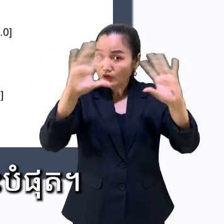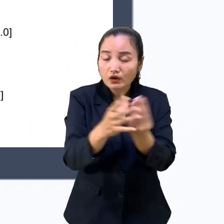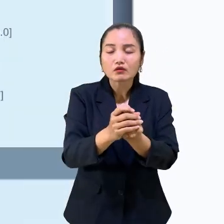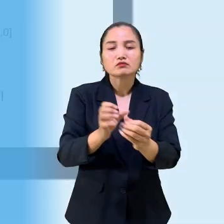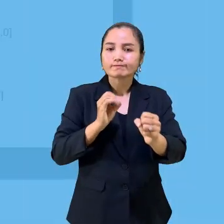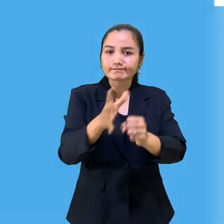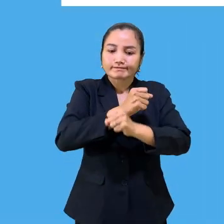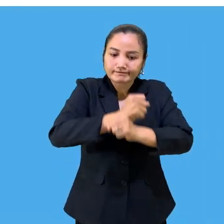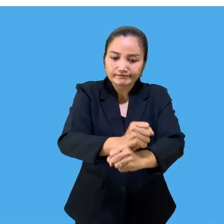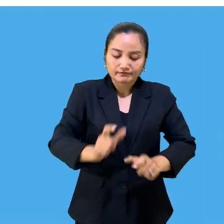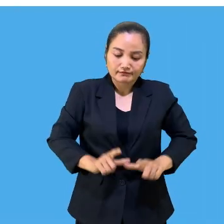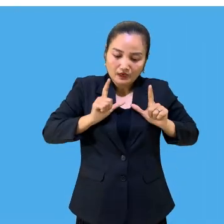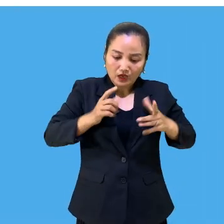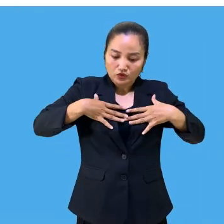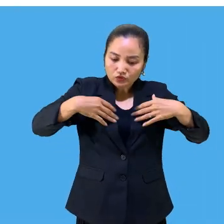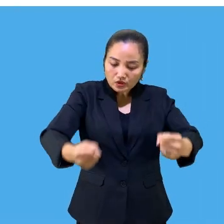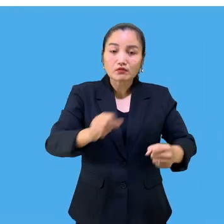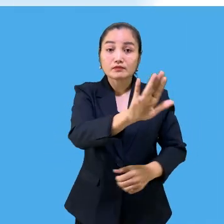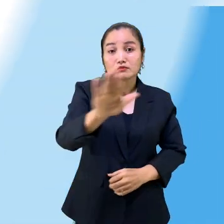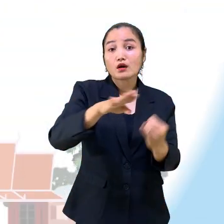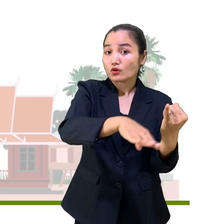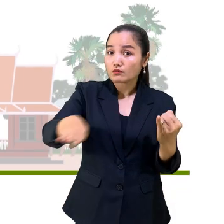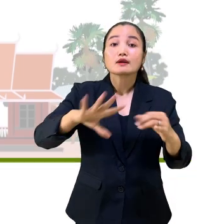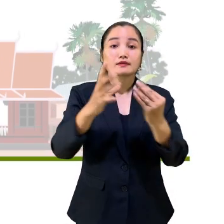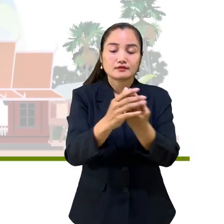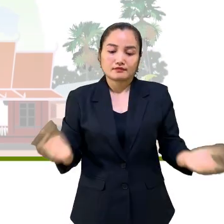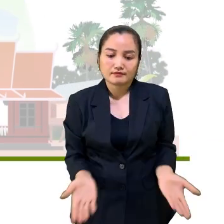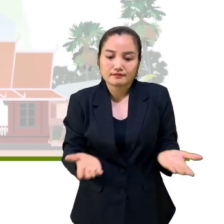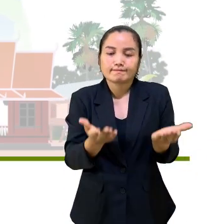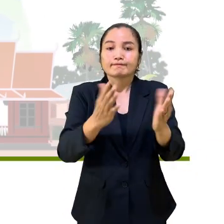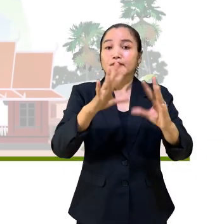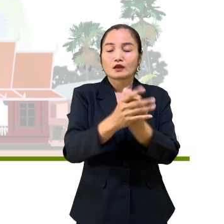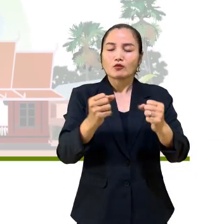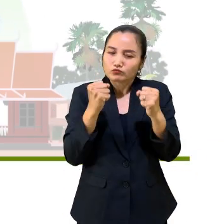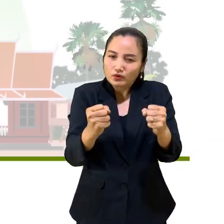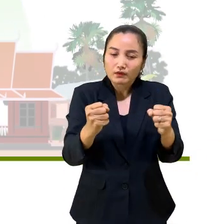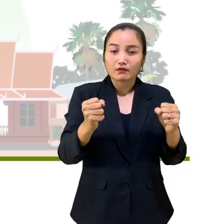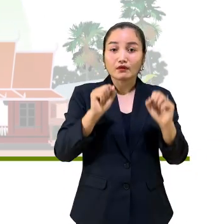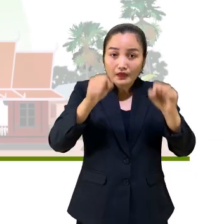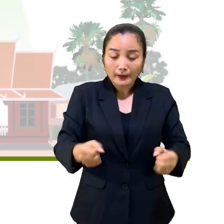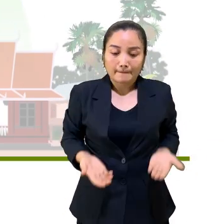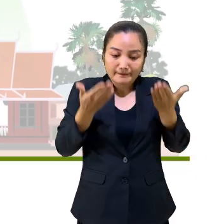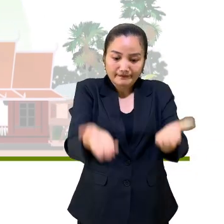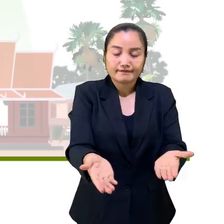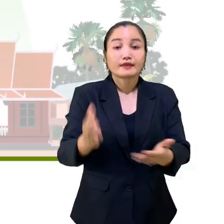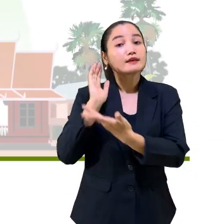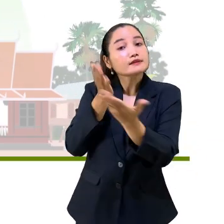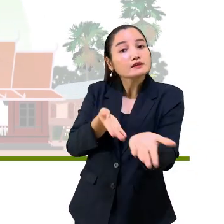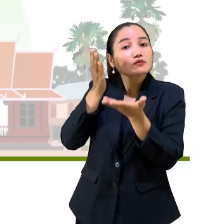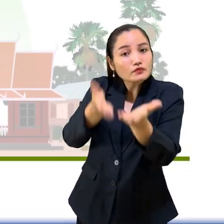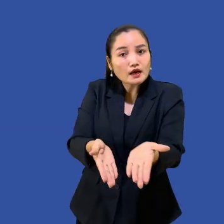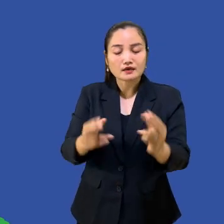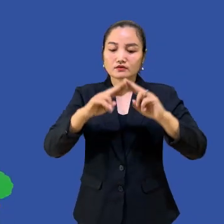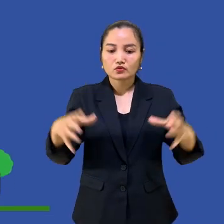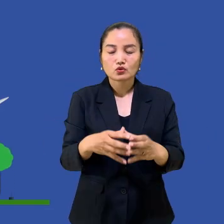levels. Together, we must protect the lives, health, and well-being of children and the resilience of